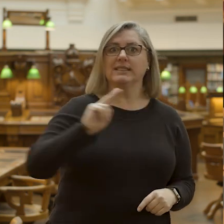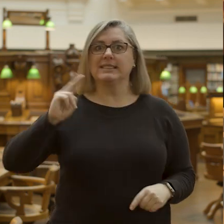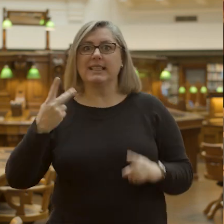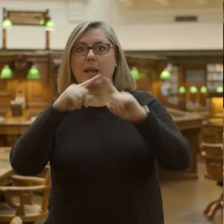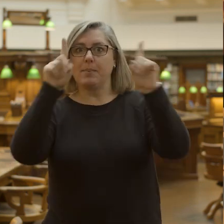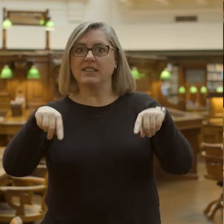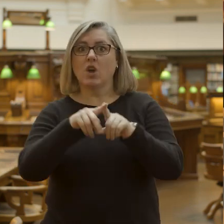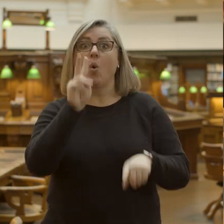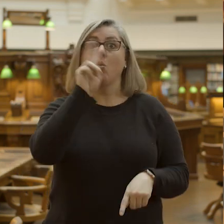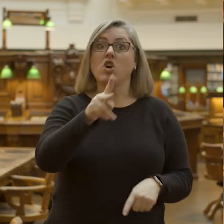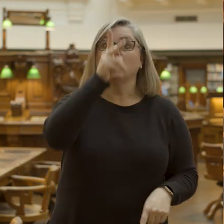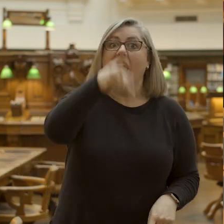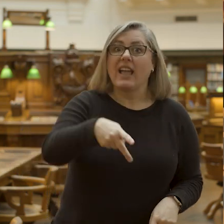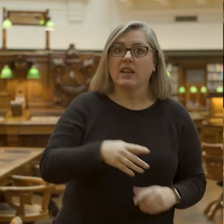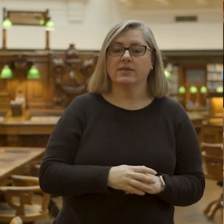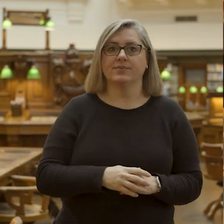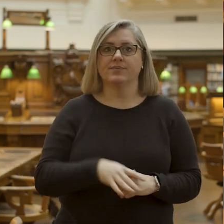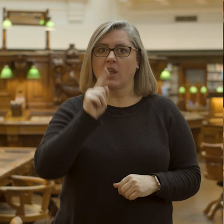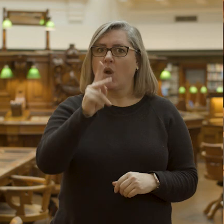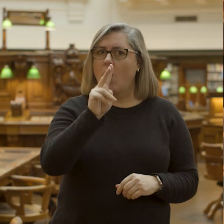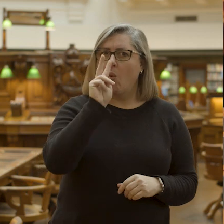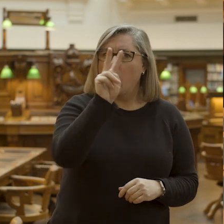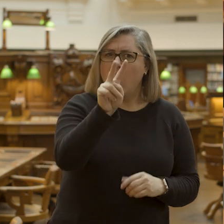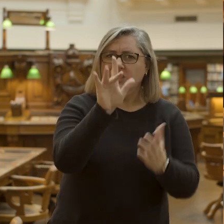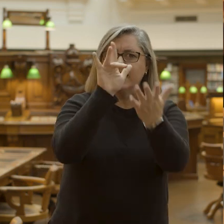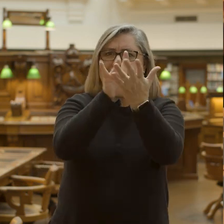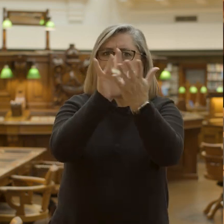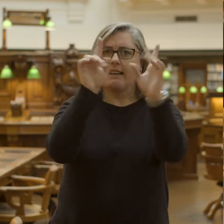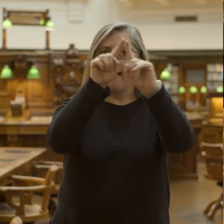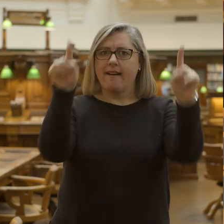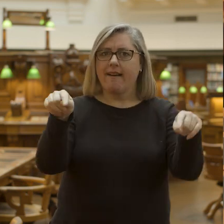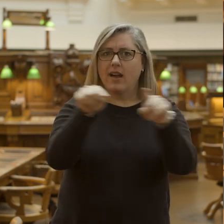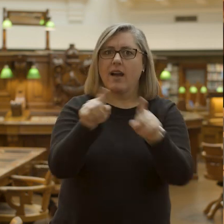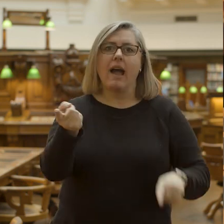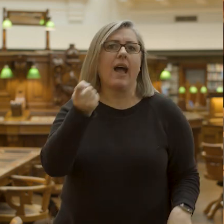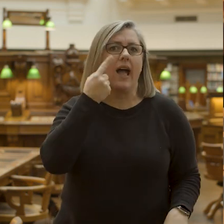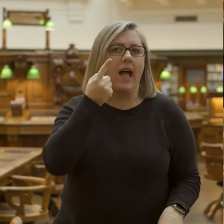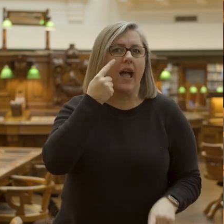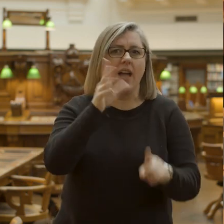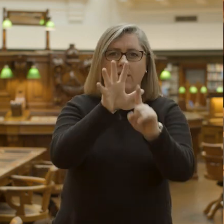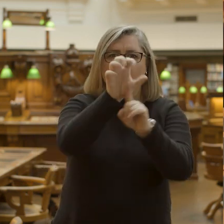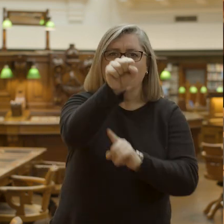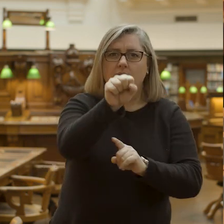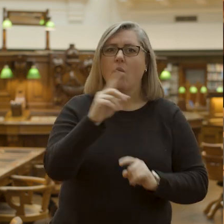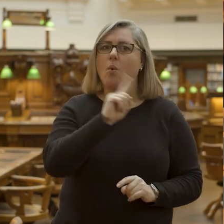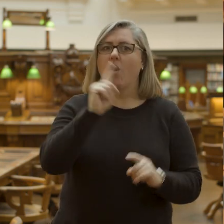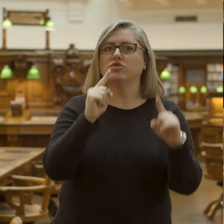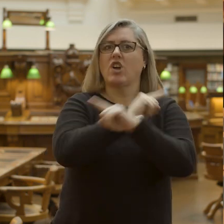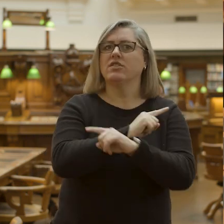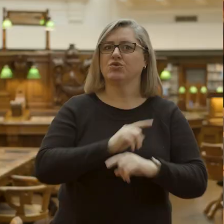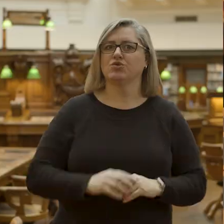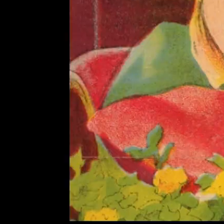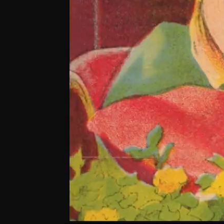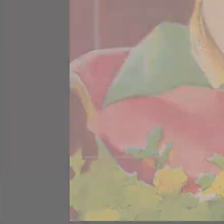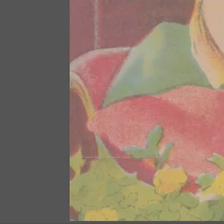second picture. Watch it again, and this time watch the centre of the image, and see if you can spot what is